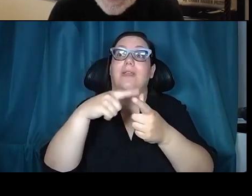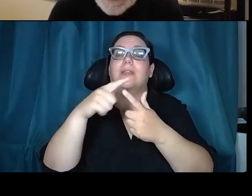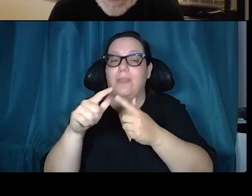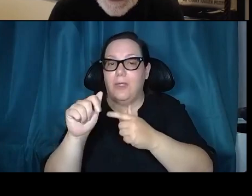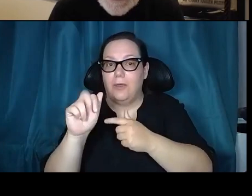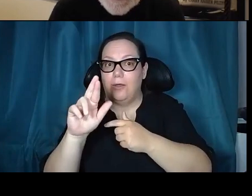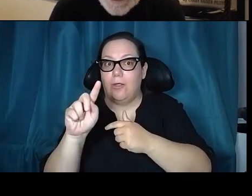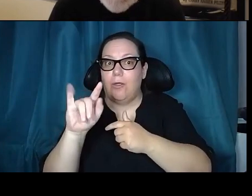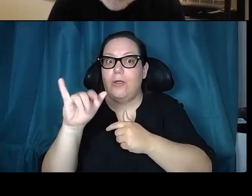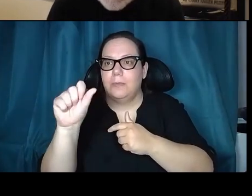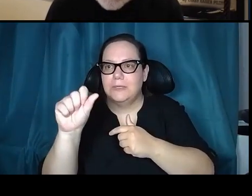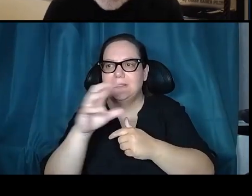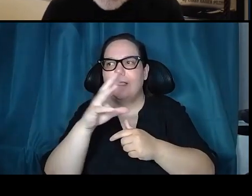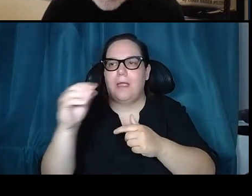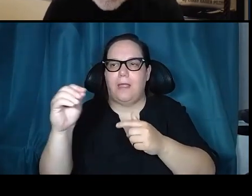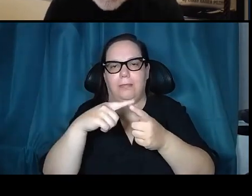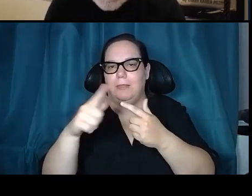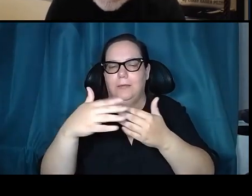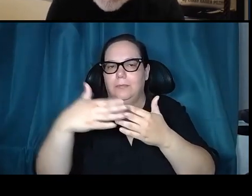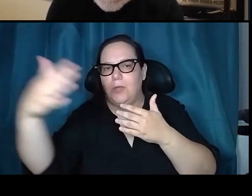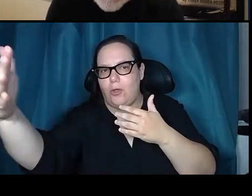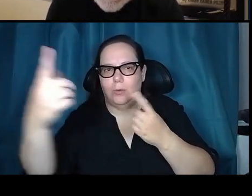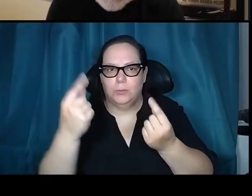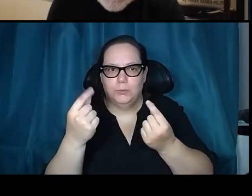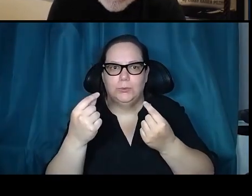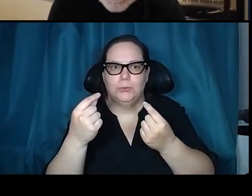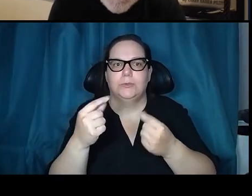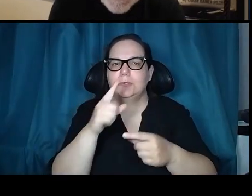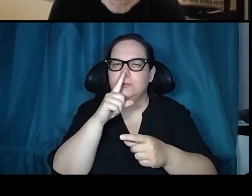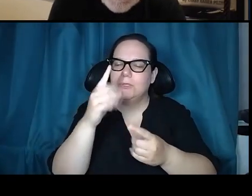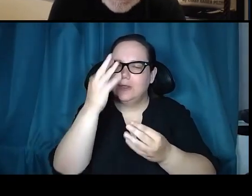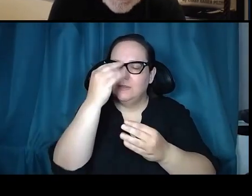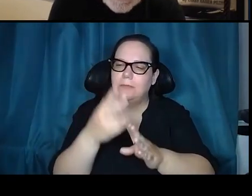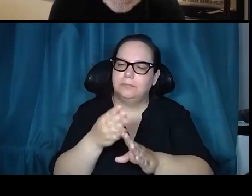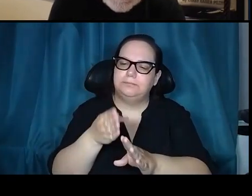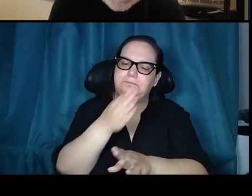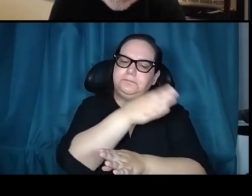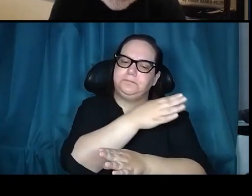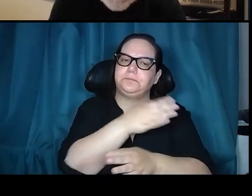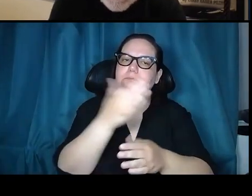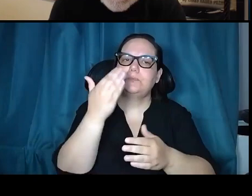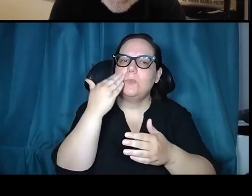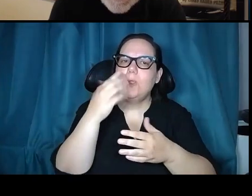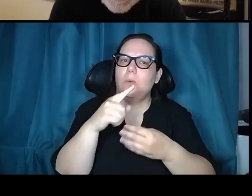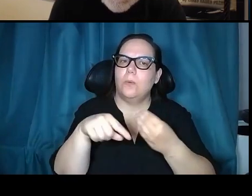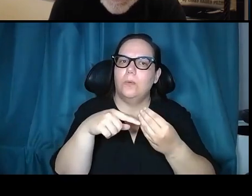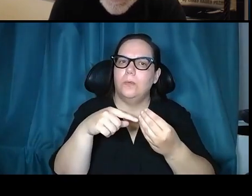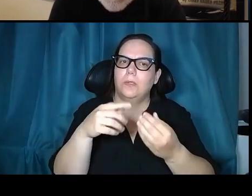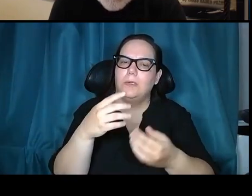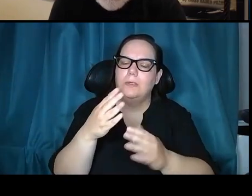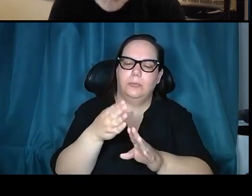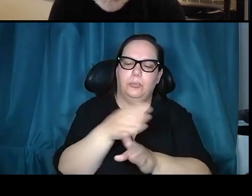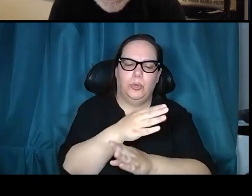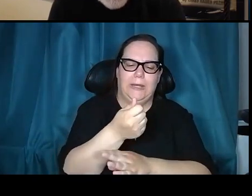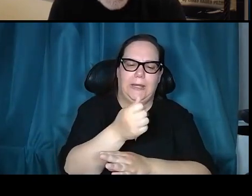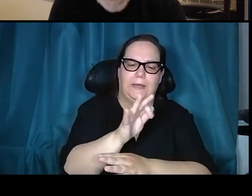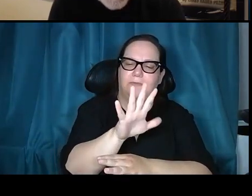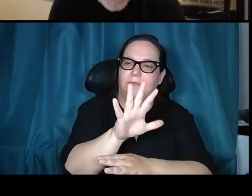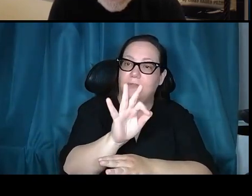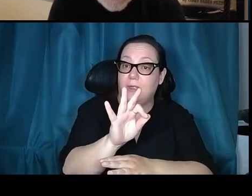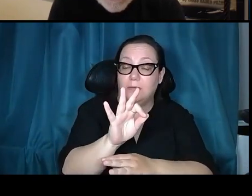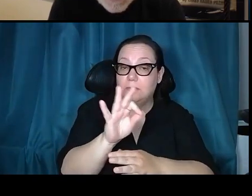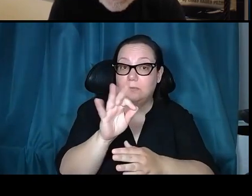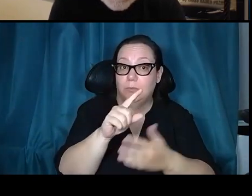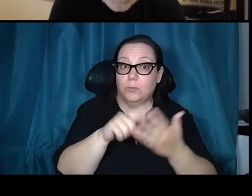-1959, prior to the time of the interest in the moon and the human exploration program. What do we know and what didn't we know? Well, we didn't know much of